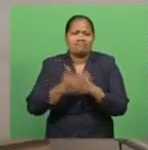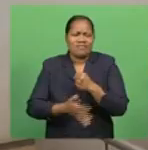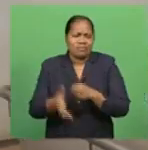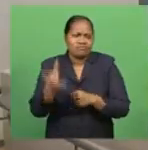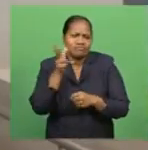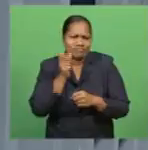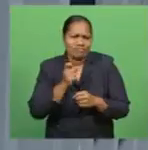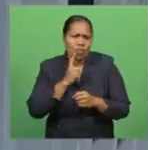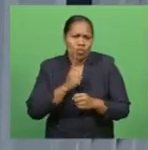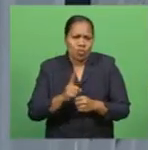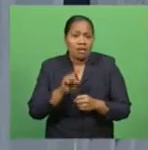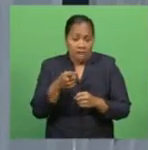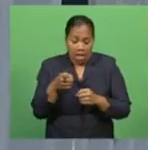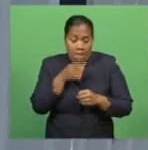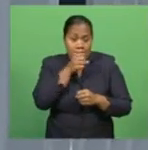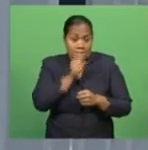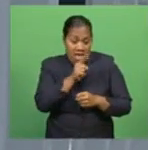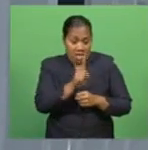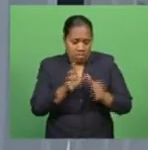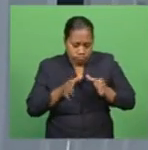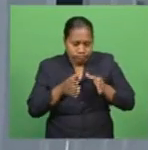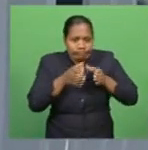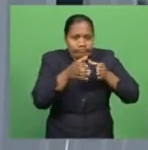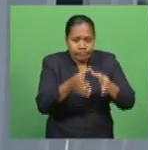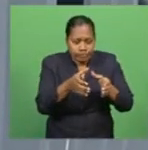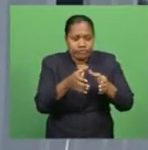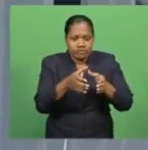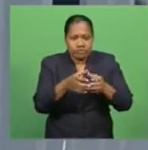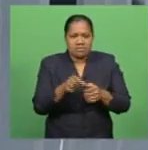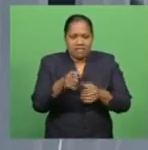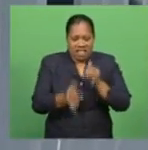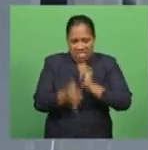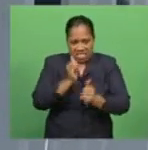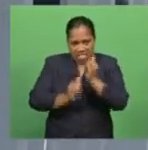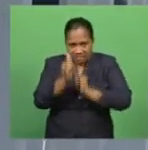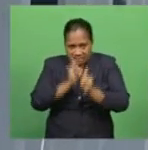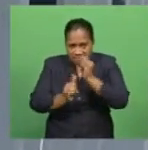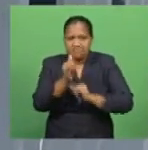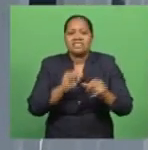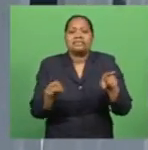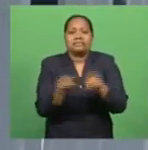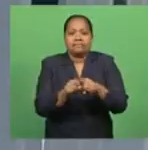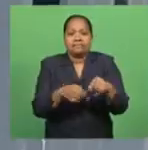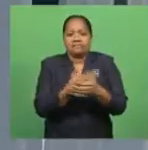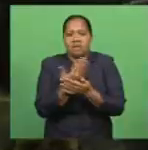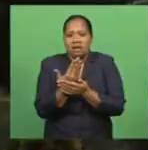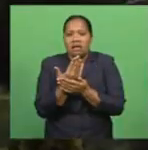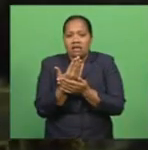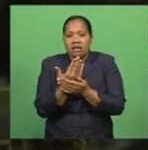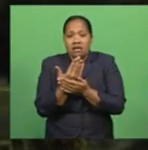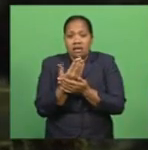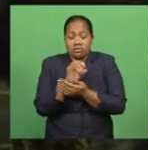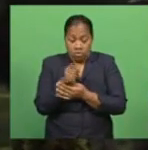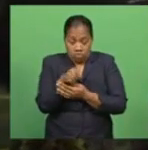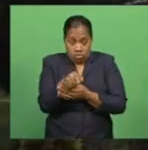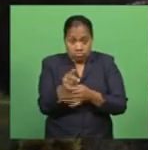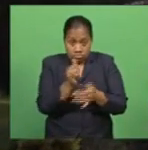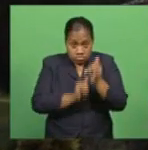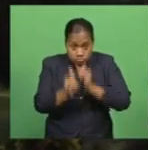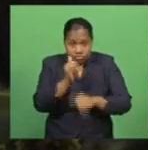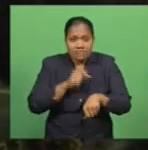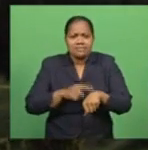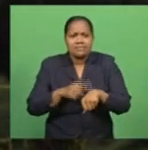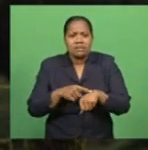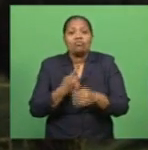gathered with three others without any lawful reason to drink alcohol on the same day. It's alleged that during this drinking session,